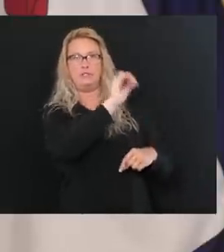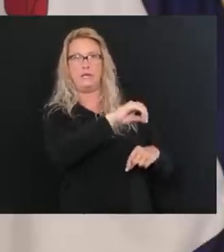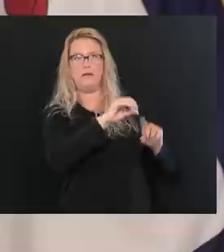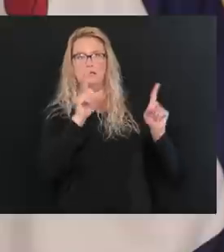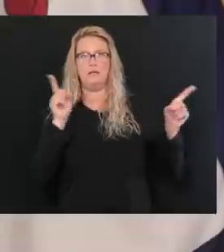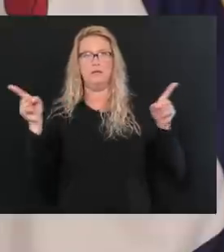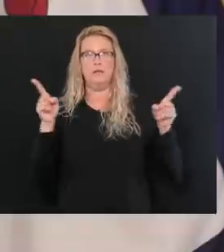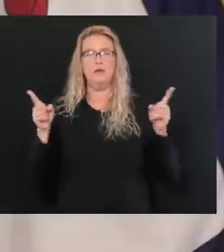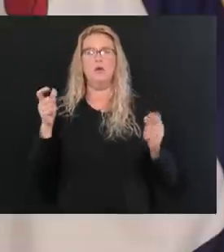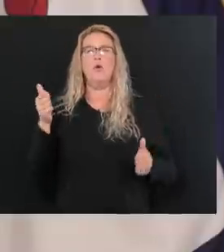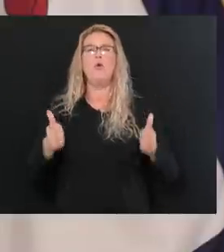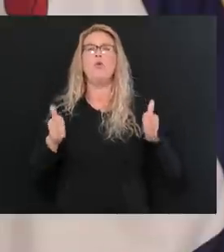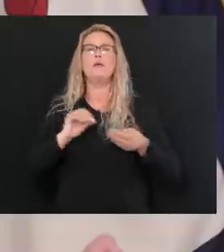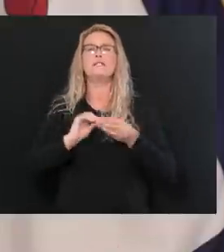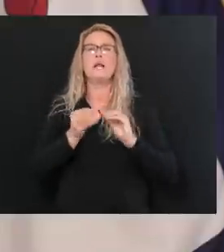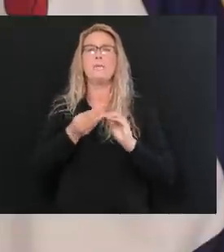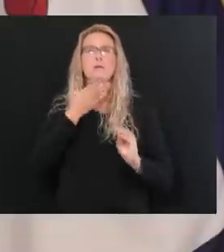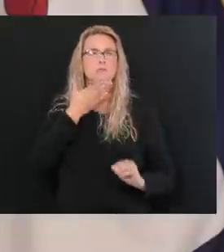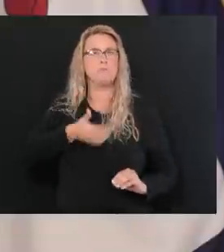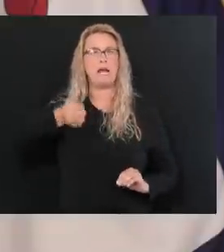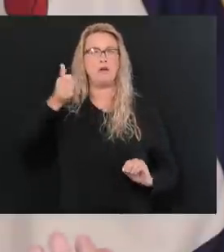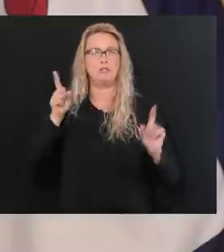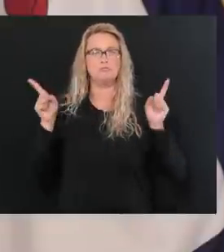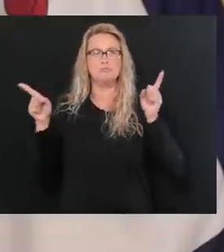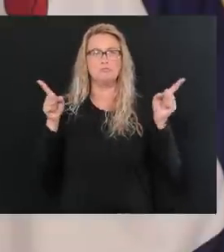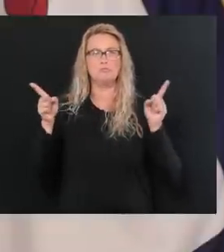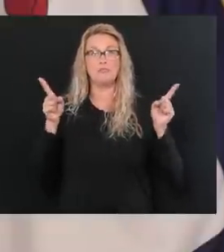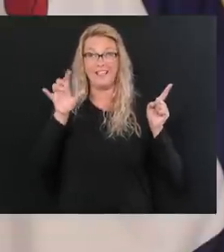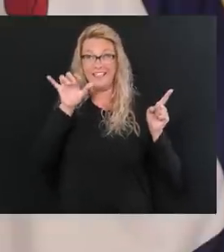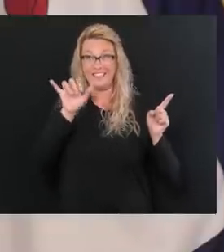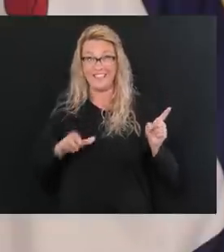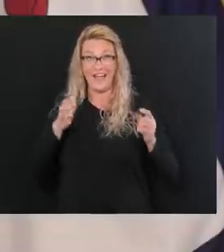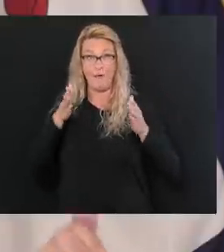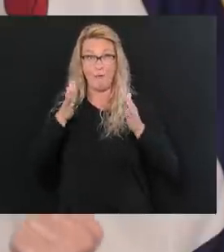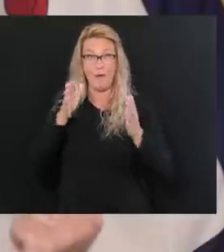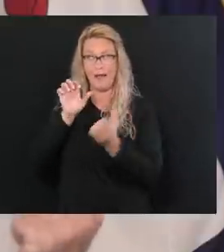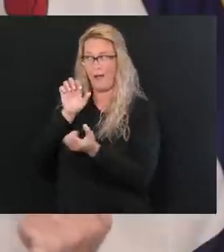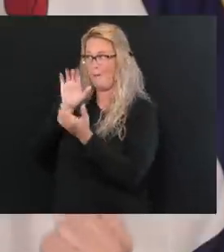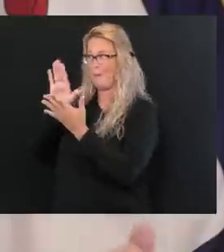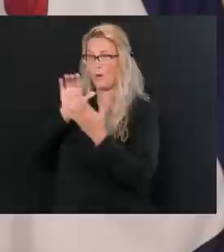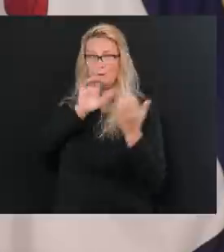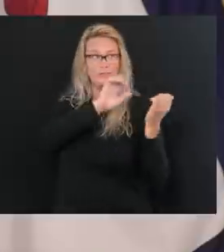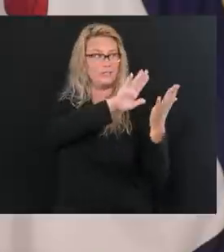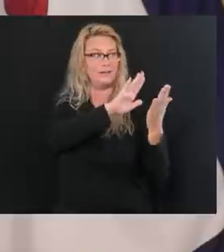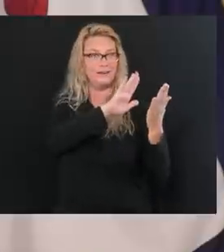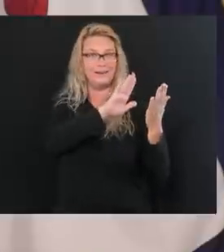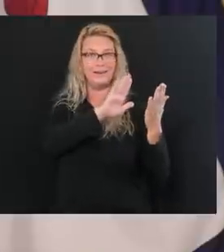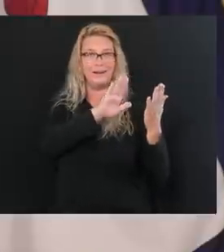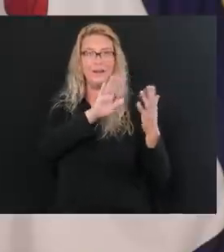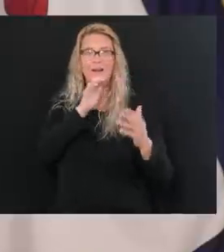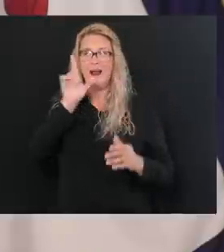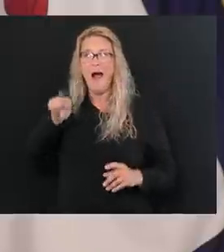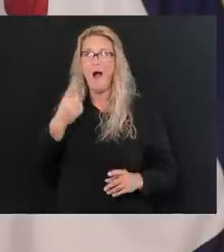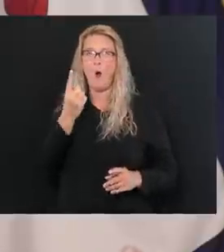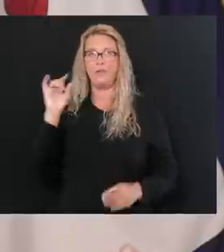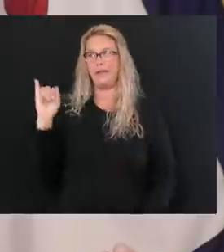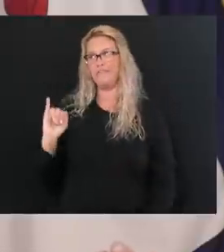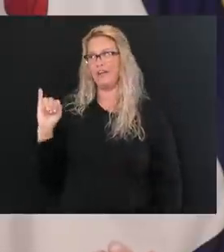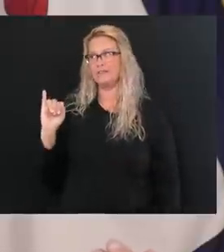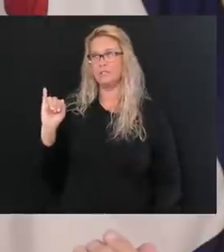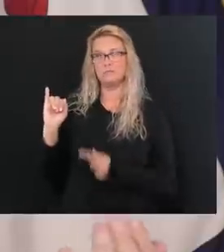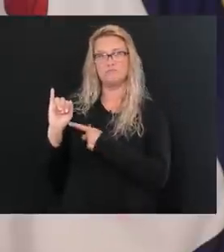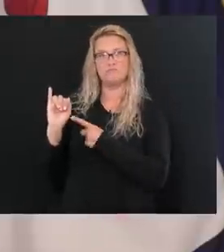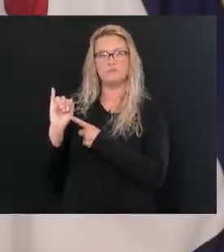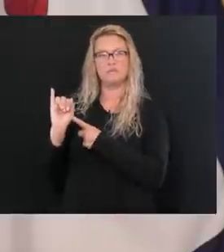two, looking at it that way and not just looking at it as infection, where people were